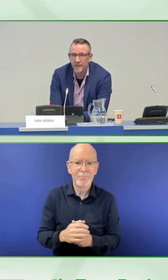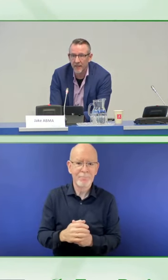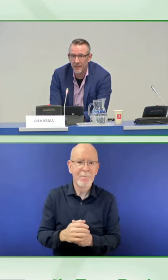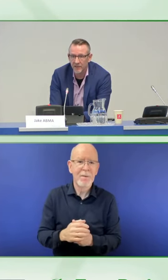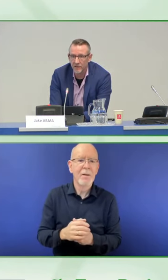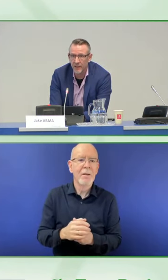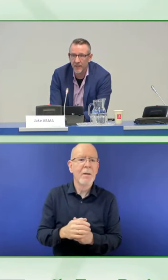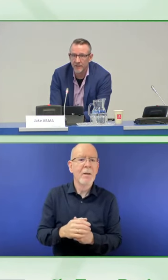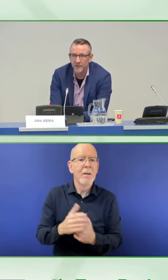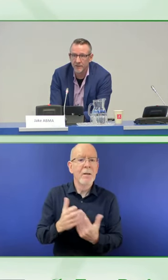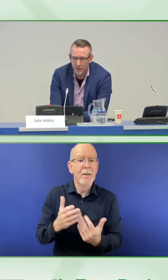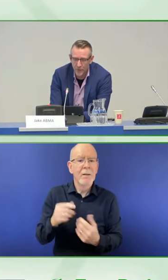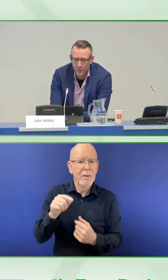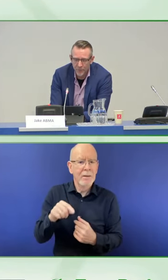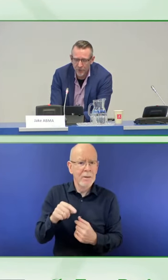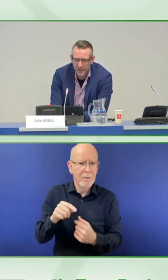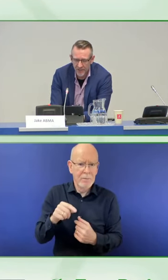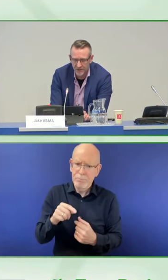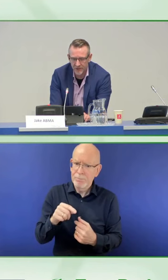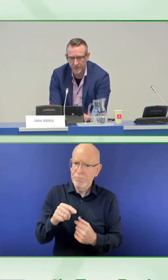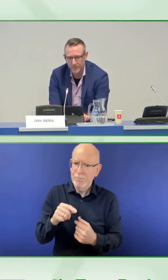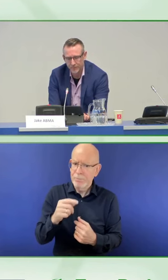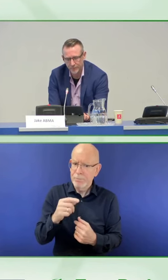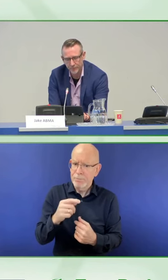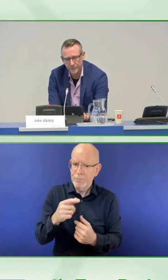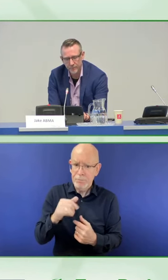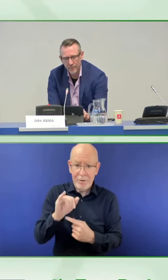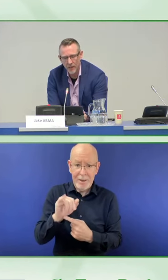activities and related processes.